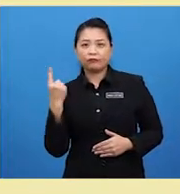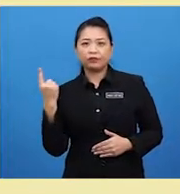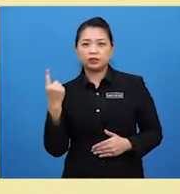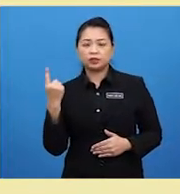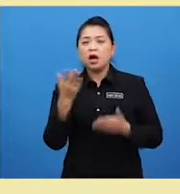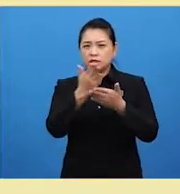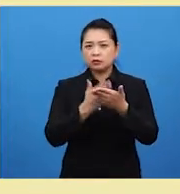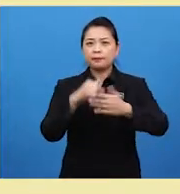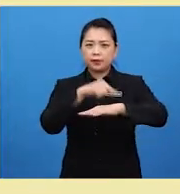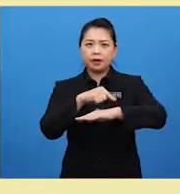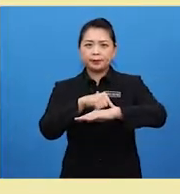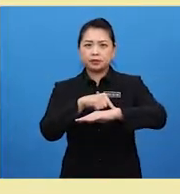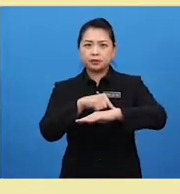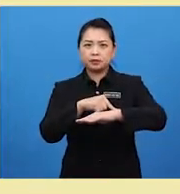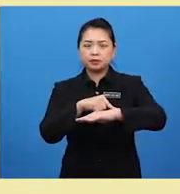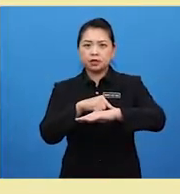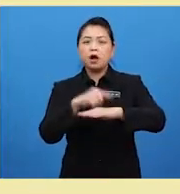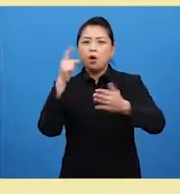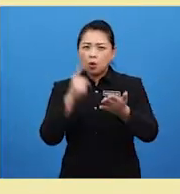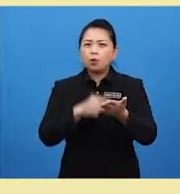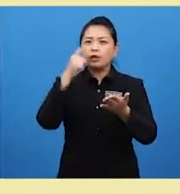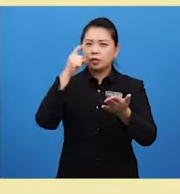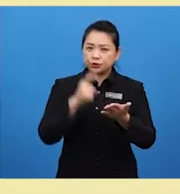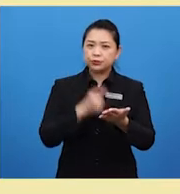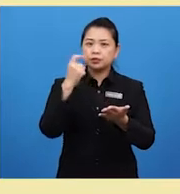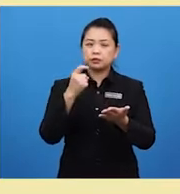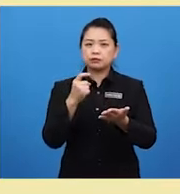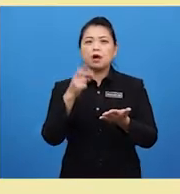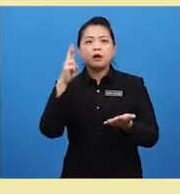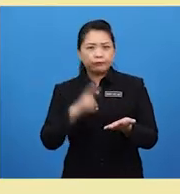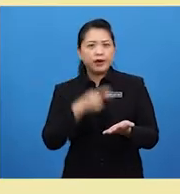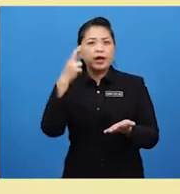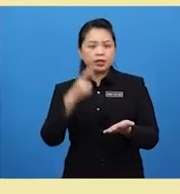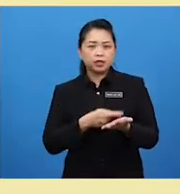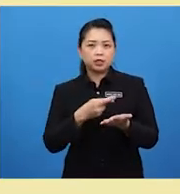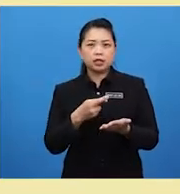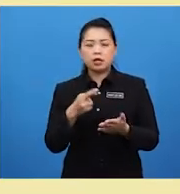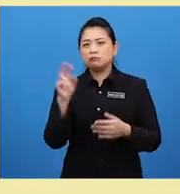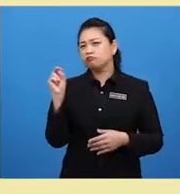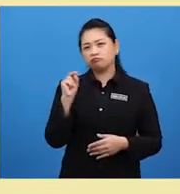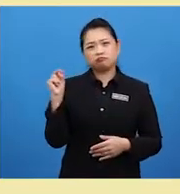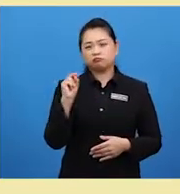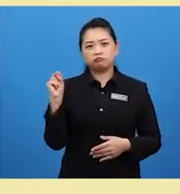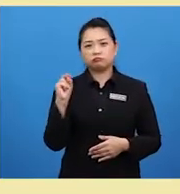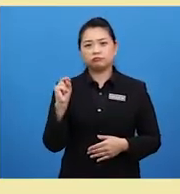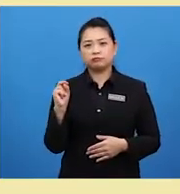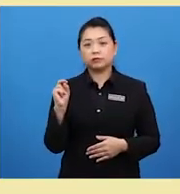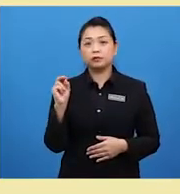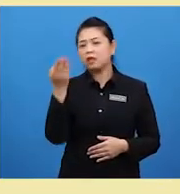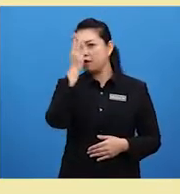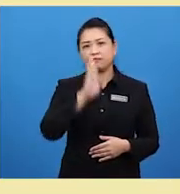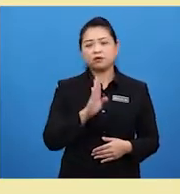Sometimes. Occasionally. Rarely. Hardly. Ever. Never.